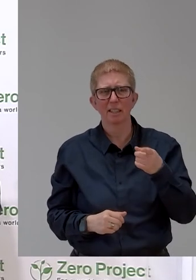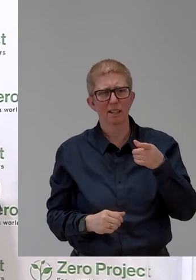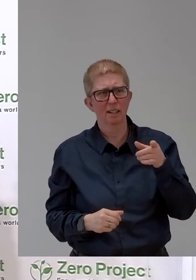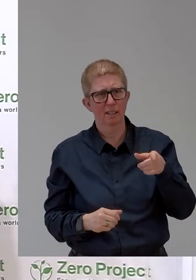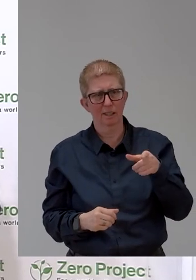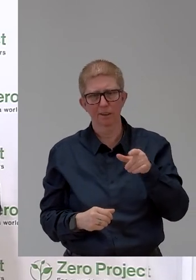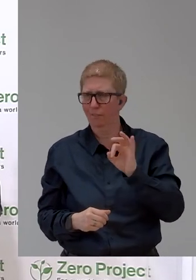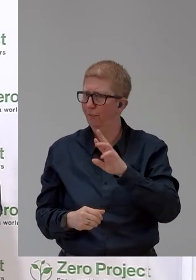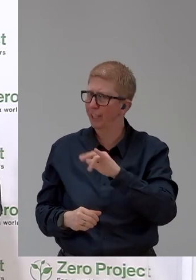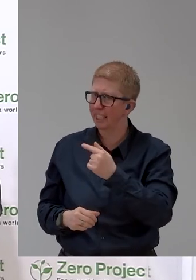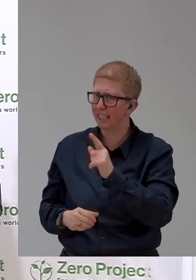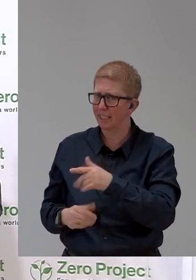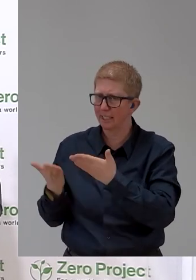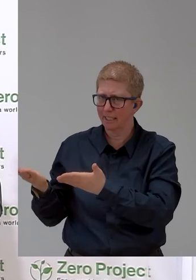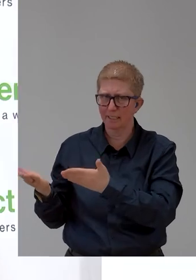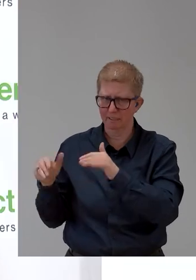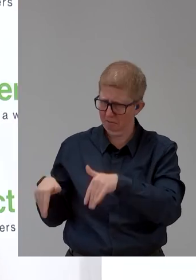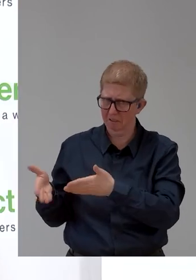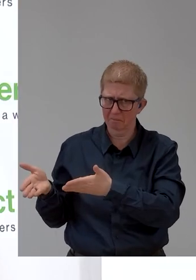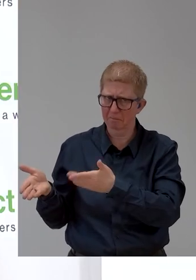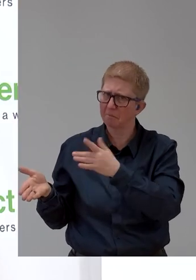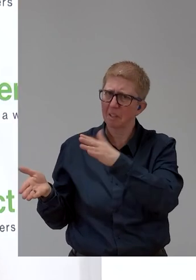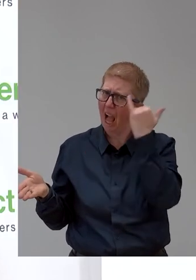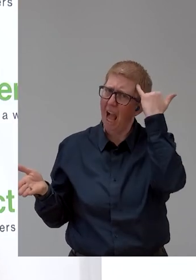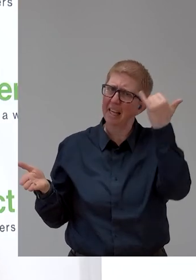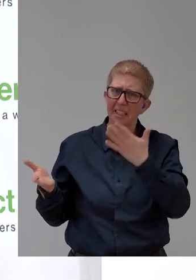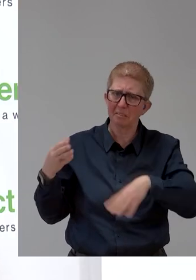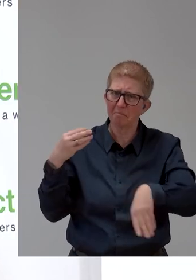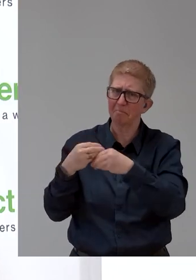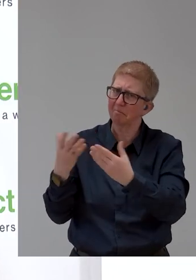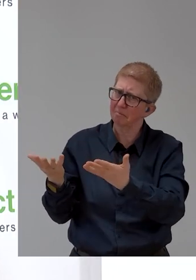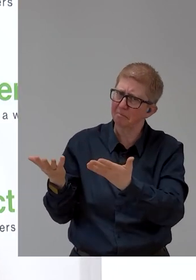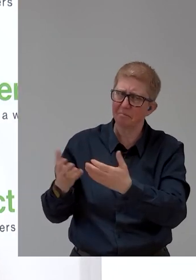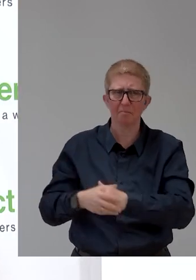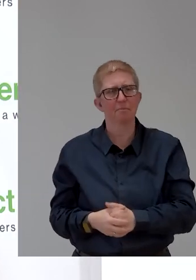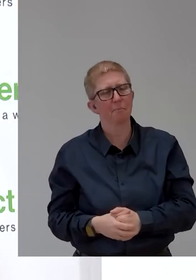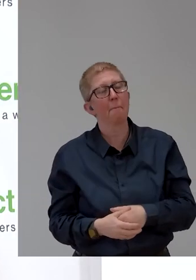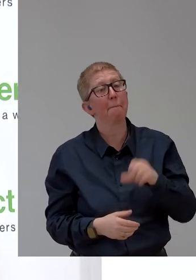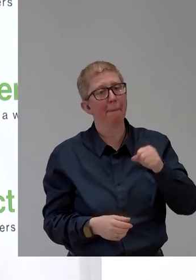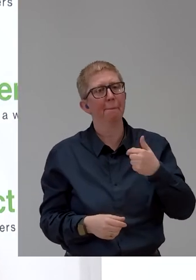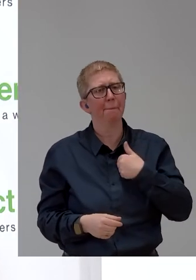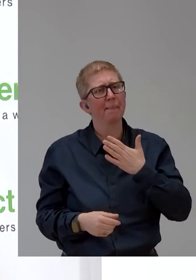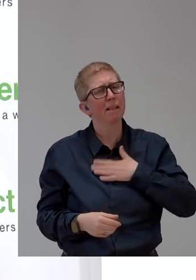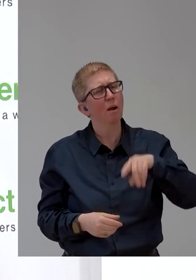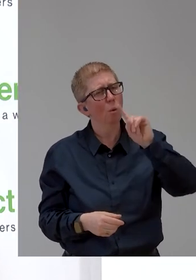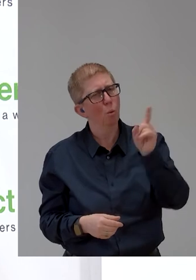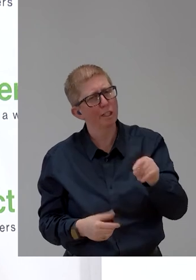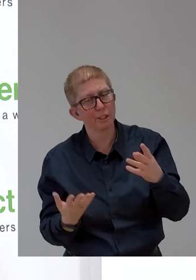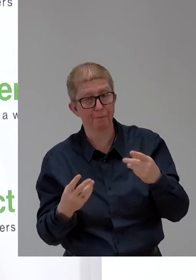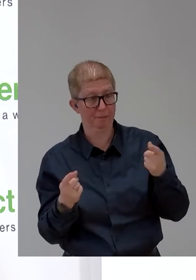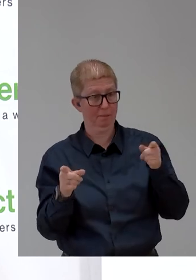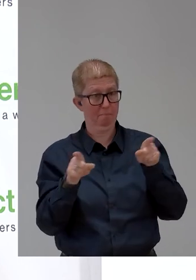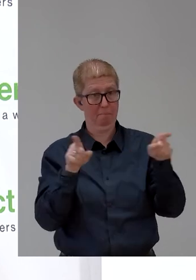into where this could lead us. Yeah, I have one question to both of you. Here in Vienna, there's